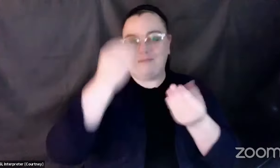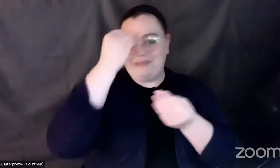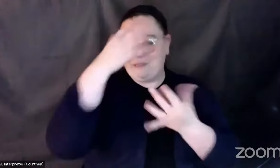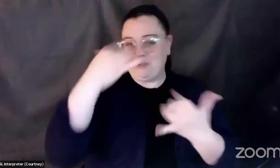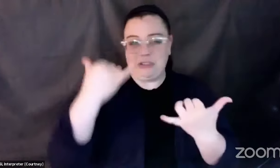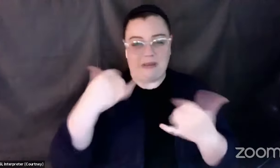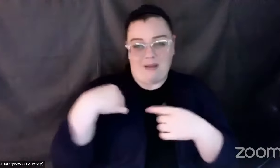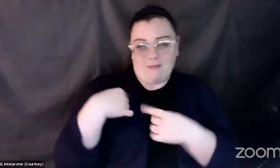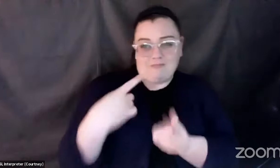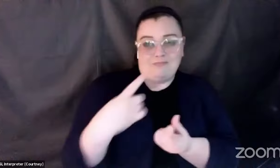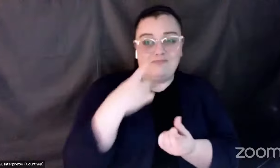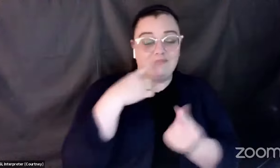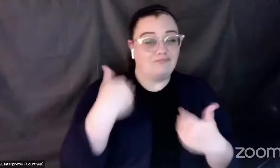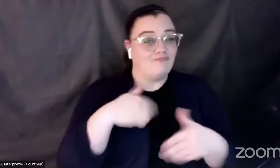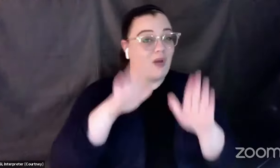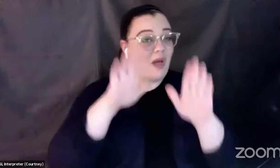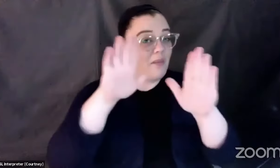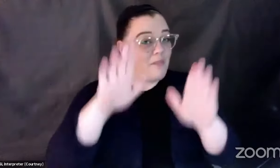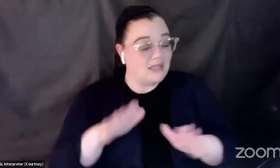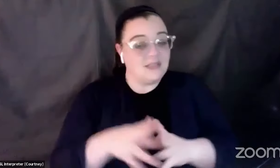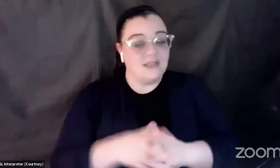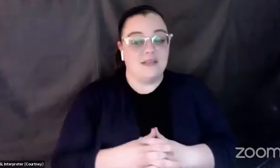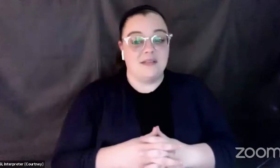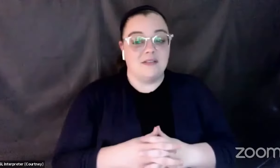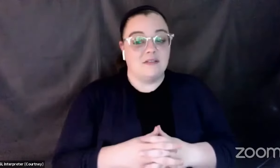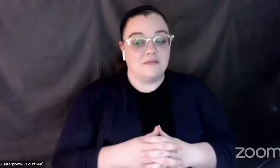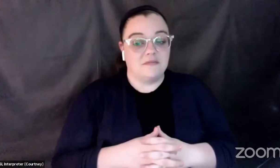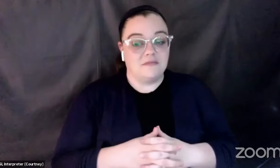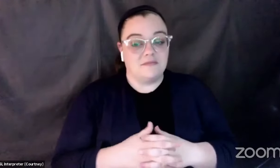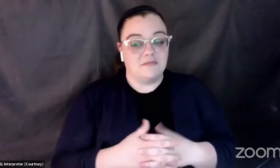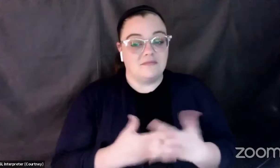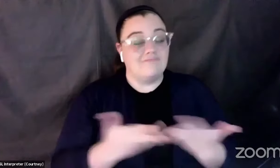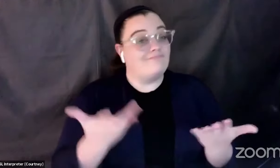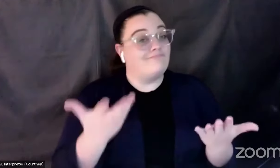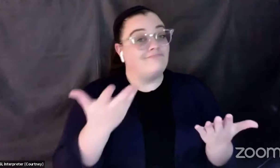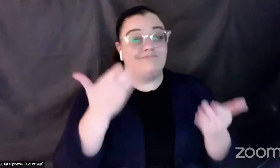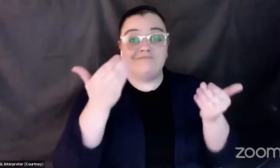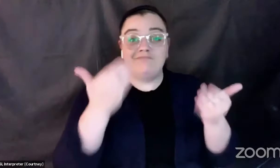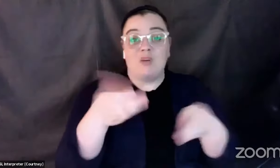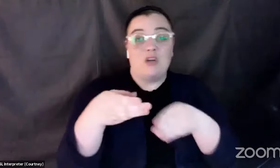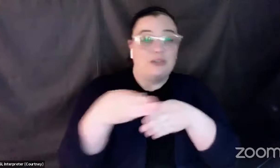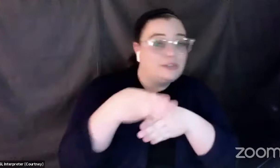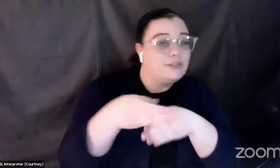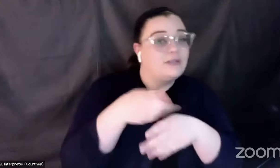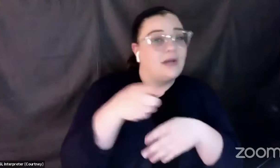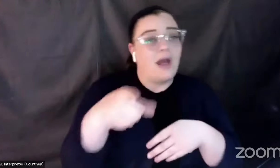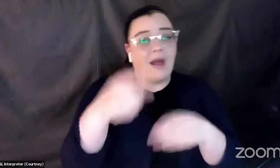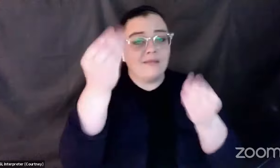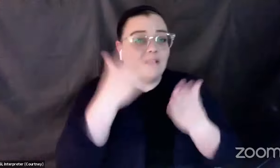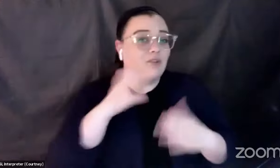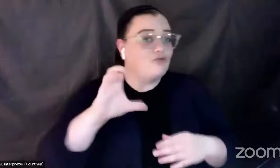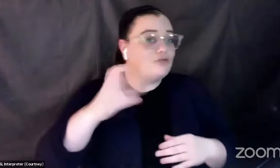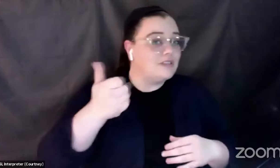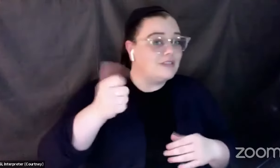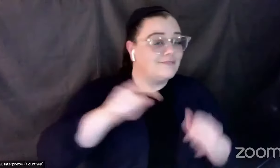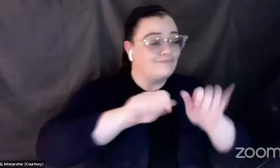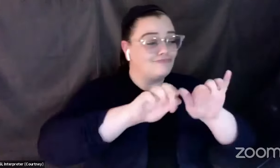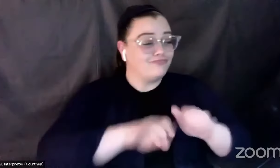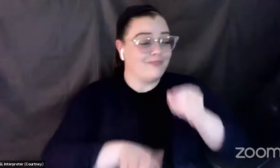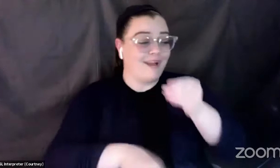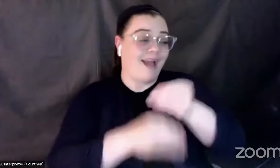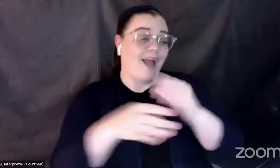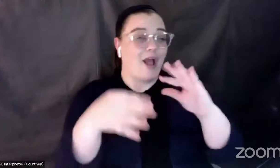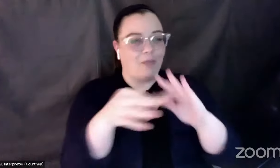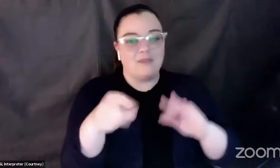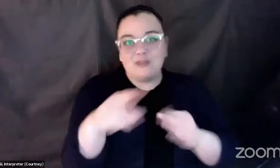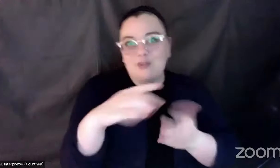just amazing. So do share in the chat. We like to know what you didn't know about so that